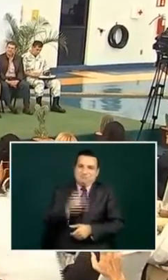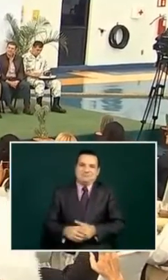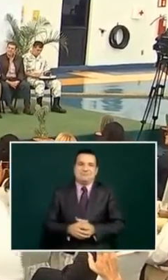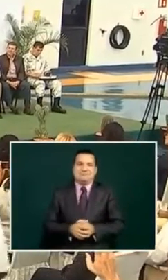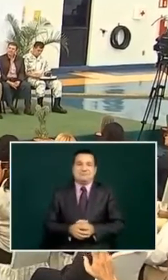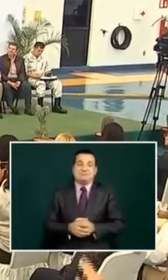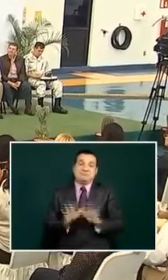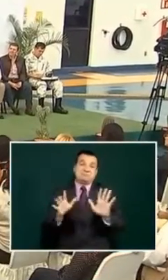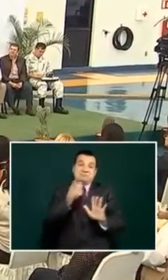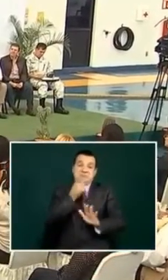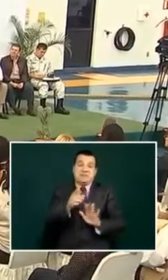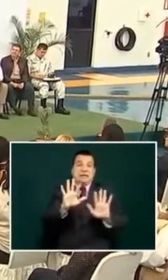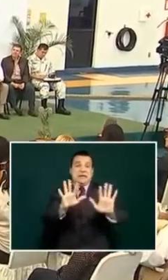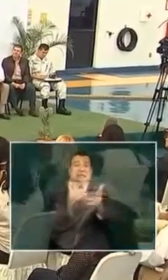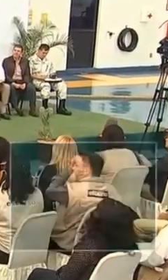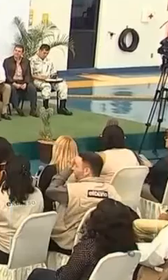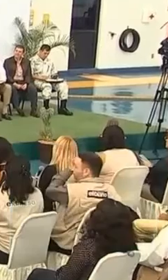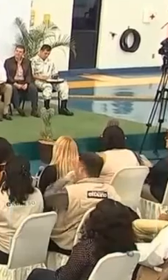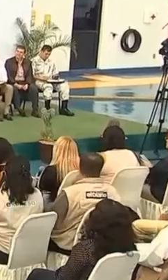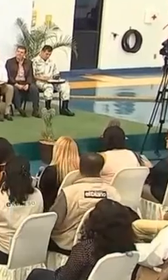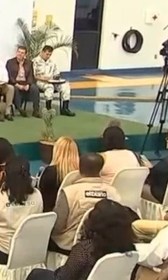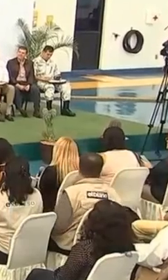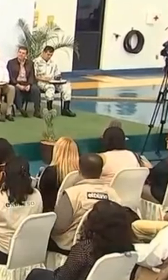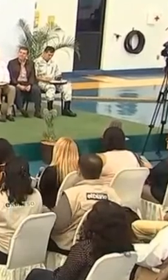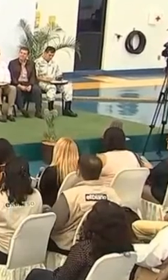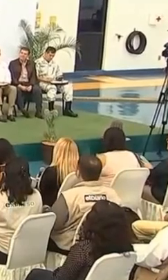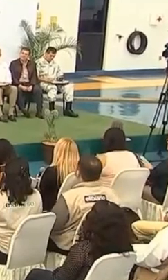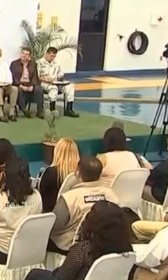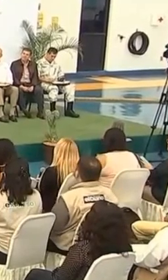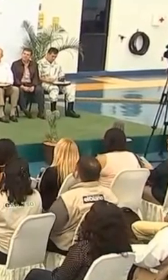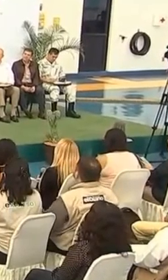and they detain our work